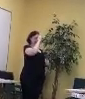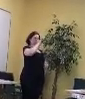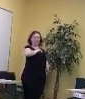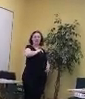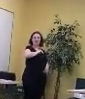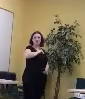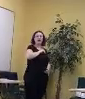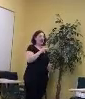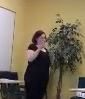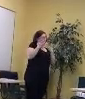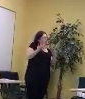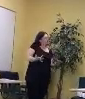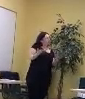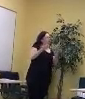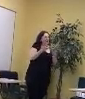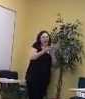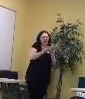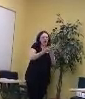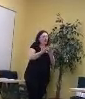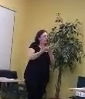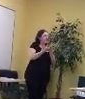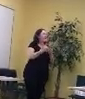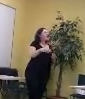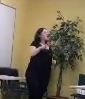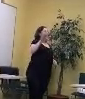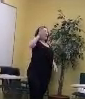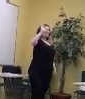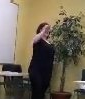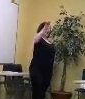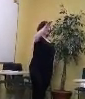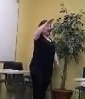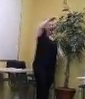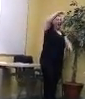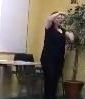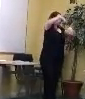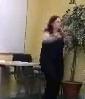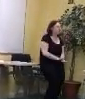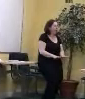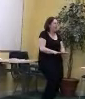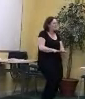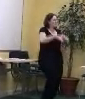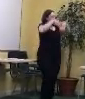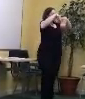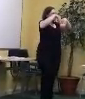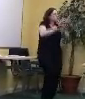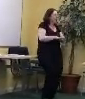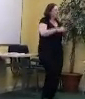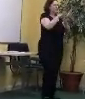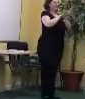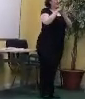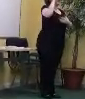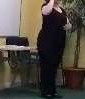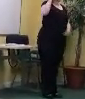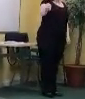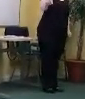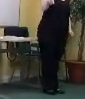he'll pat me, as you'll see later, or you'll just see him do it. And then he drops. And he's taking danger, Dad, with danger. And I have to work out what's going